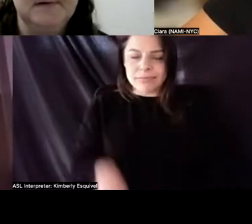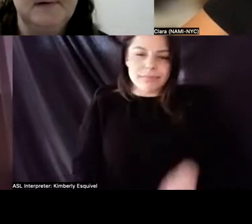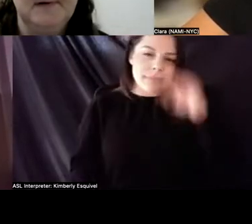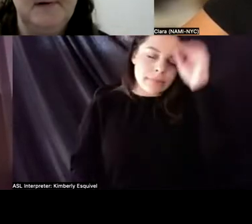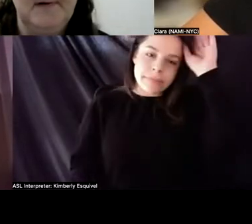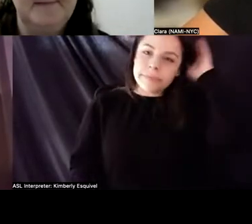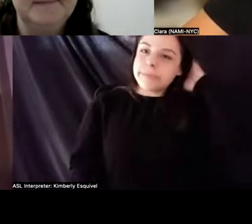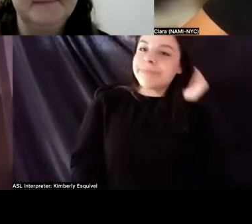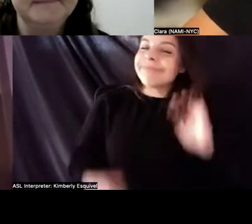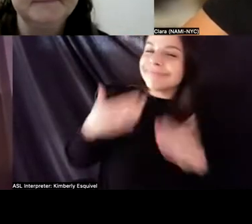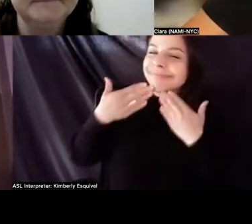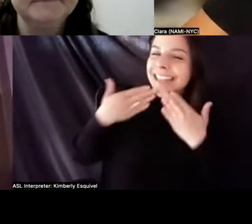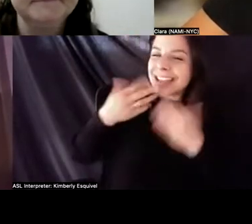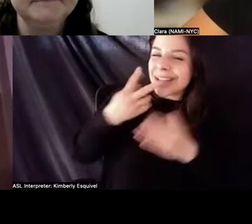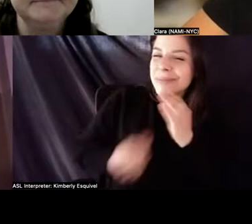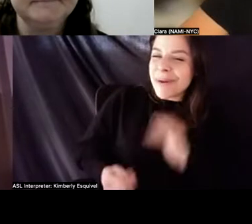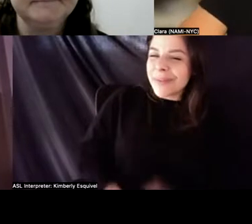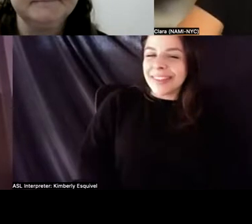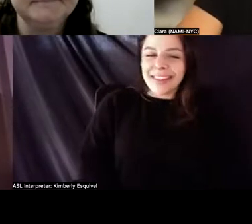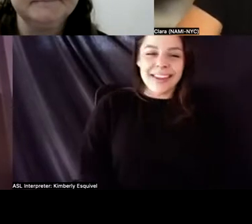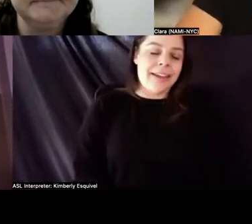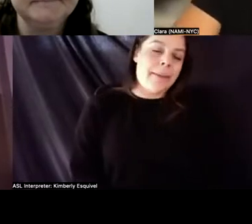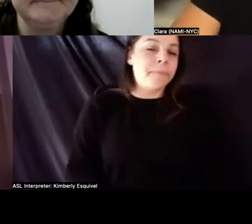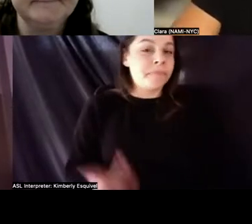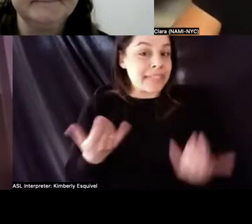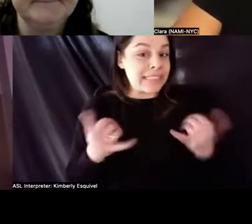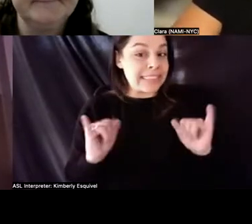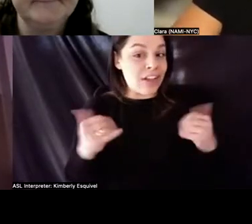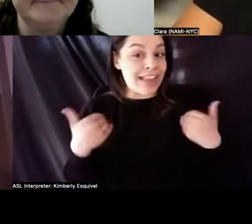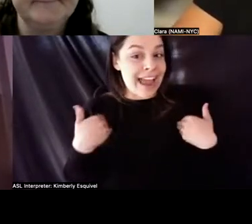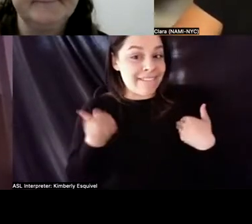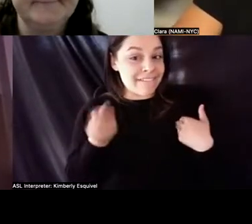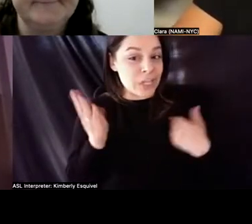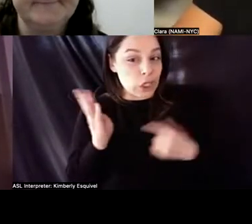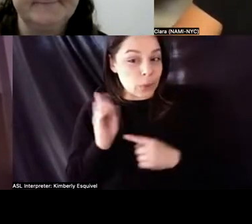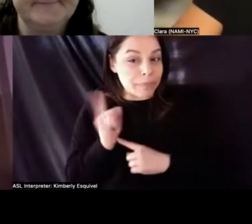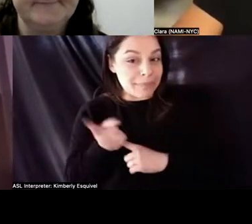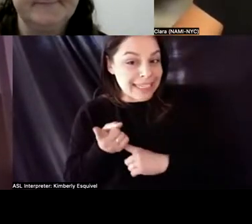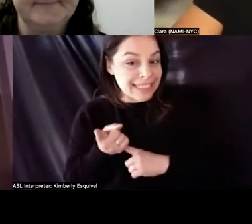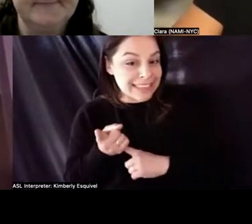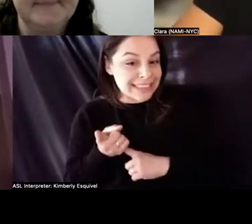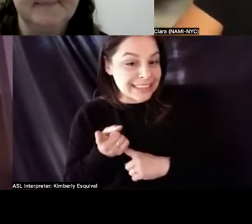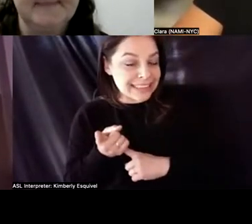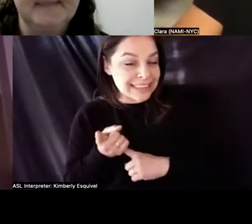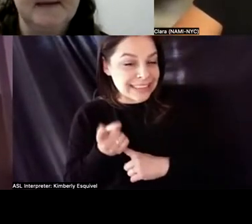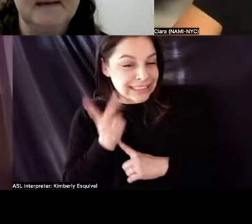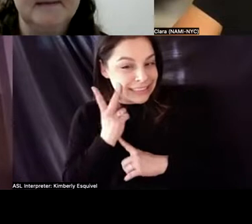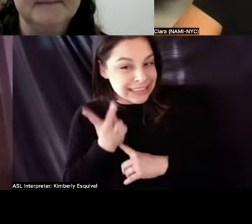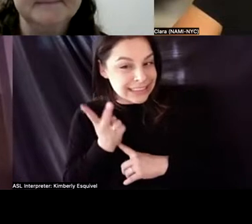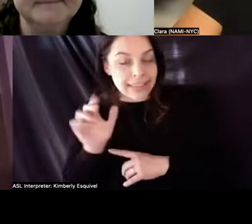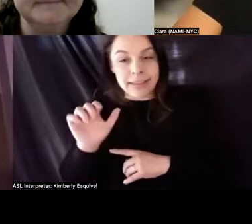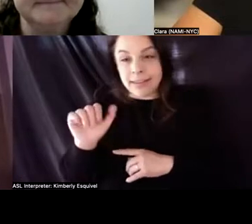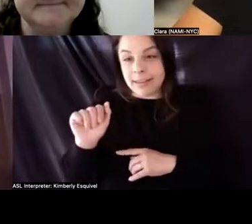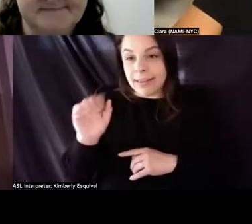Thank you both. Um, so we still have a few minutes. Um, so I see Abby